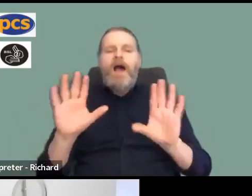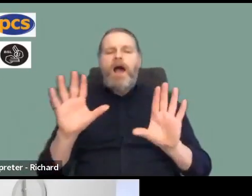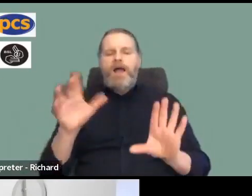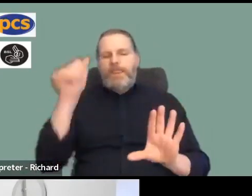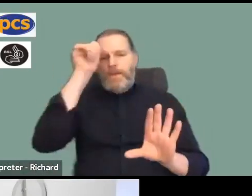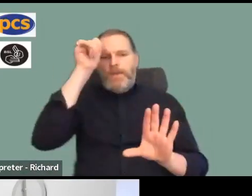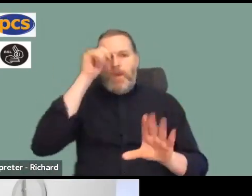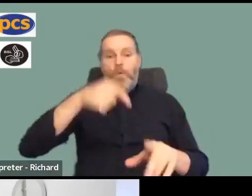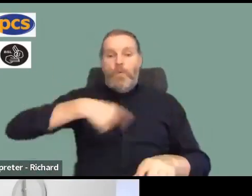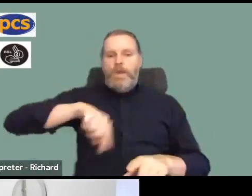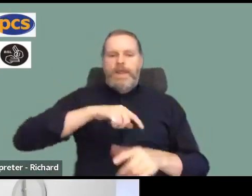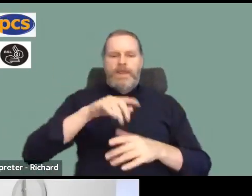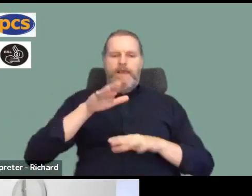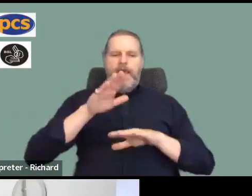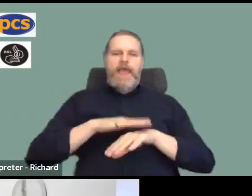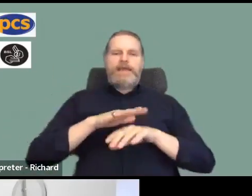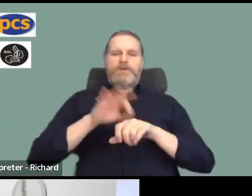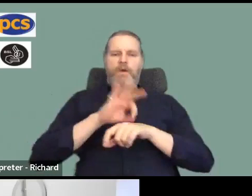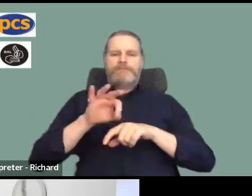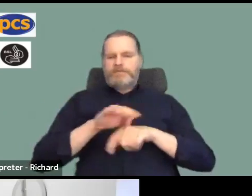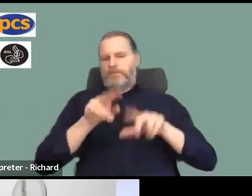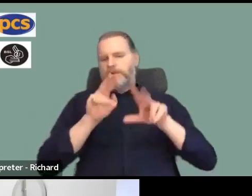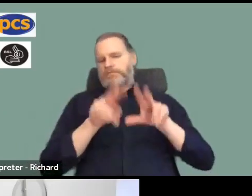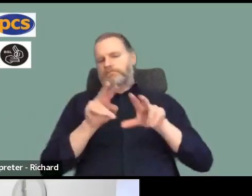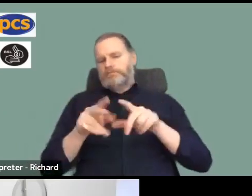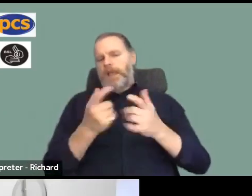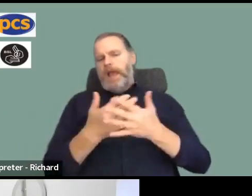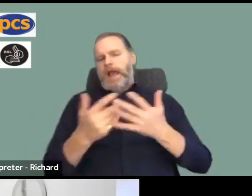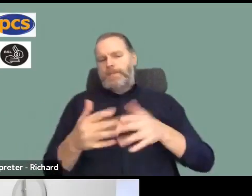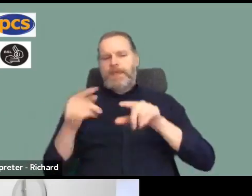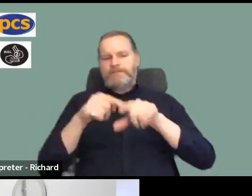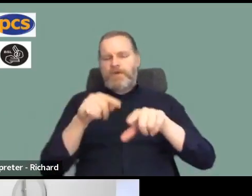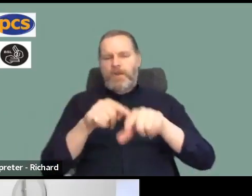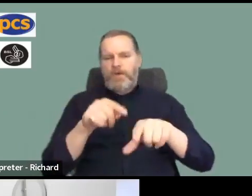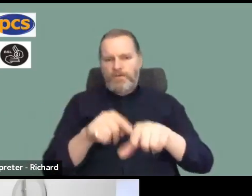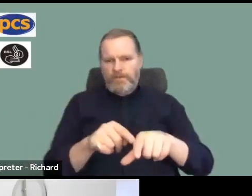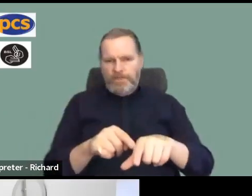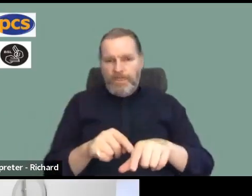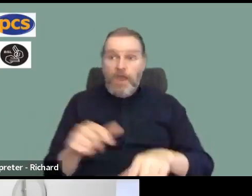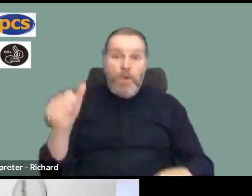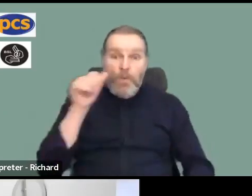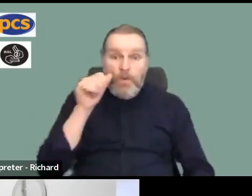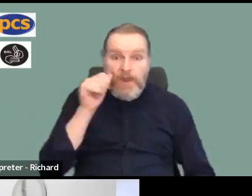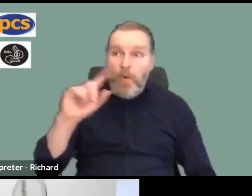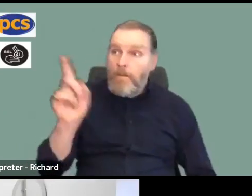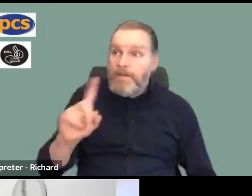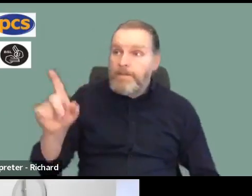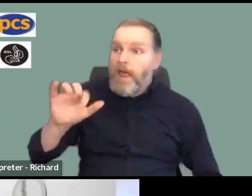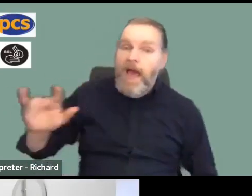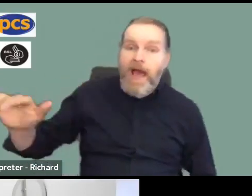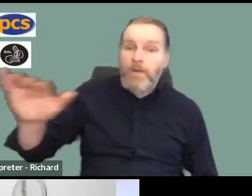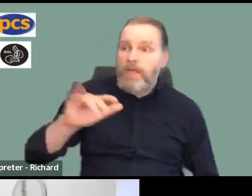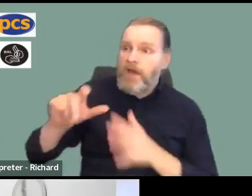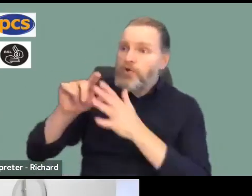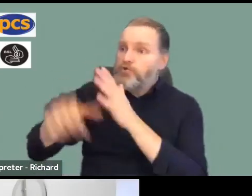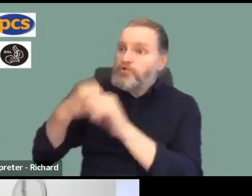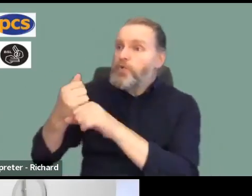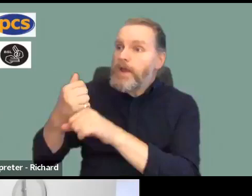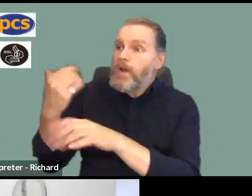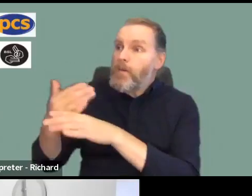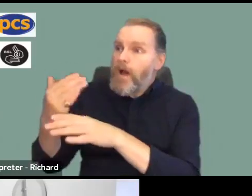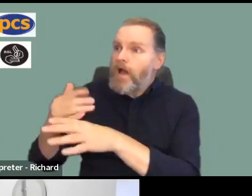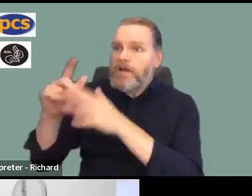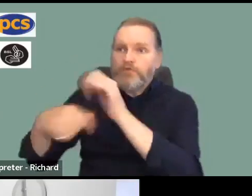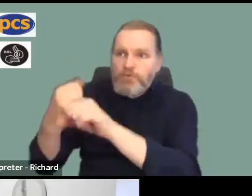ballot. And we know that lots of people doing work, but they don't put it on our digital tools and if that's the case we can't assess at the